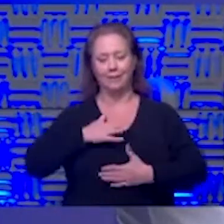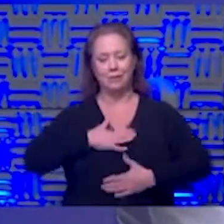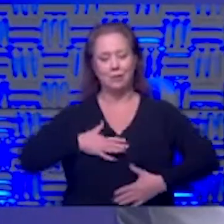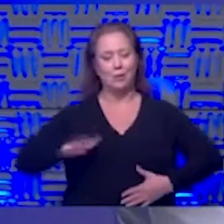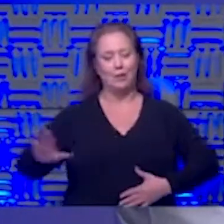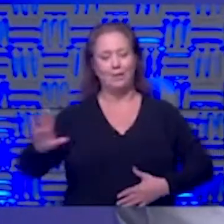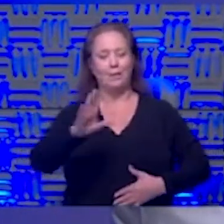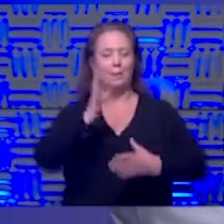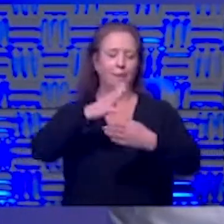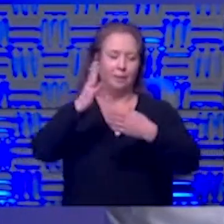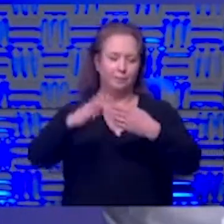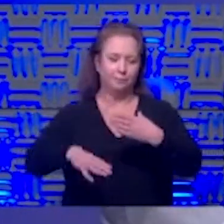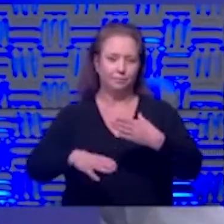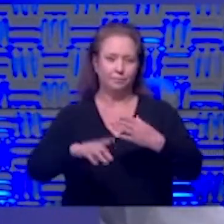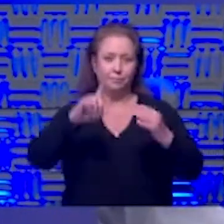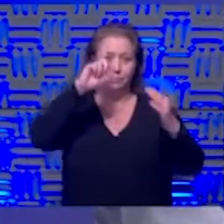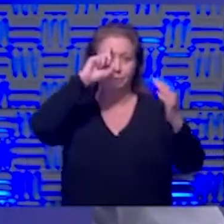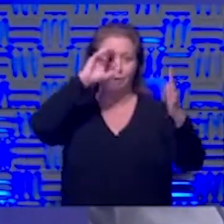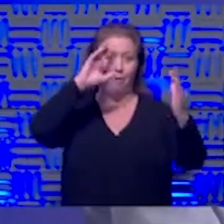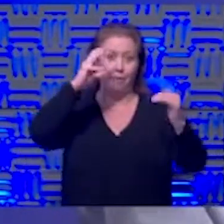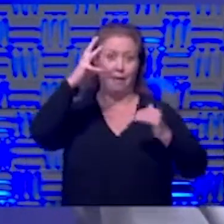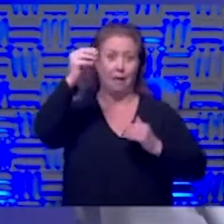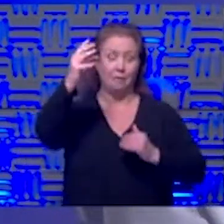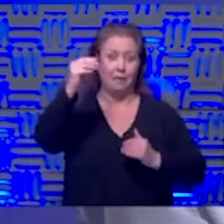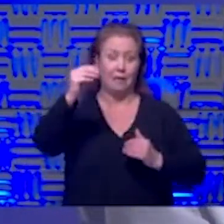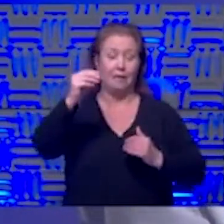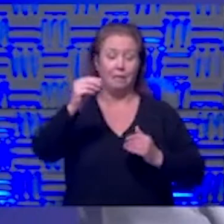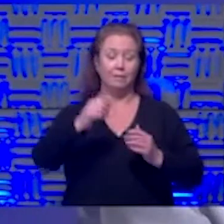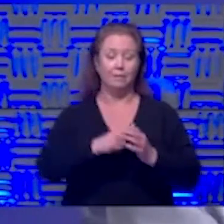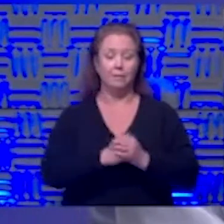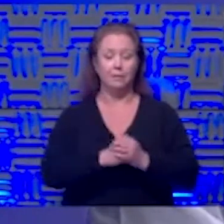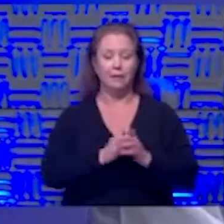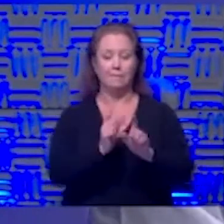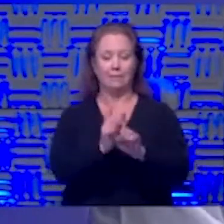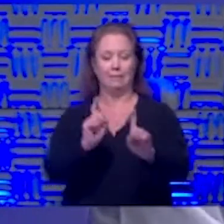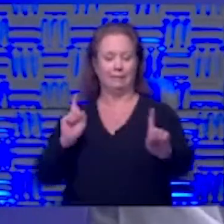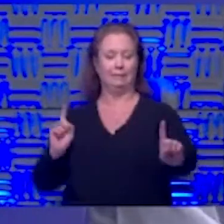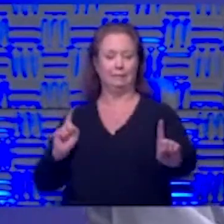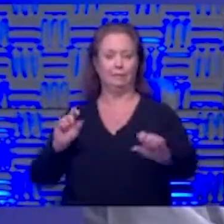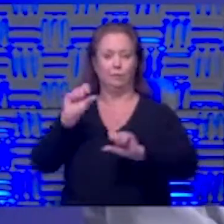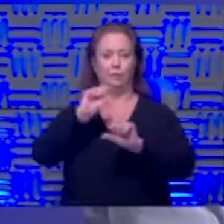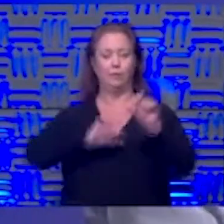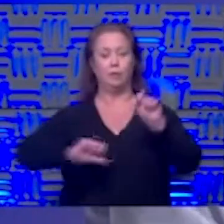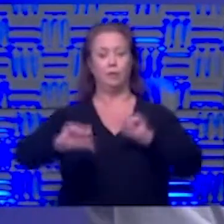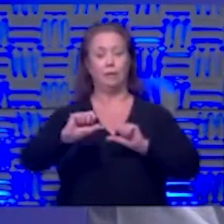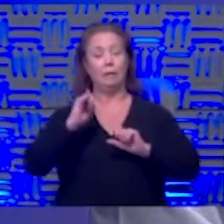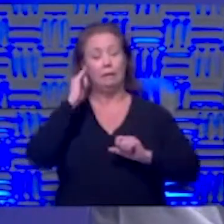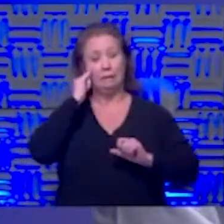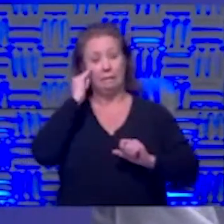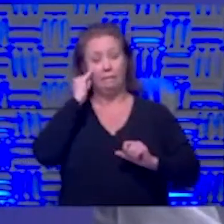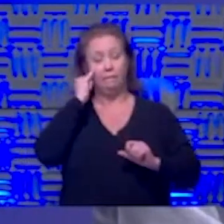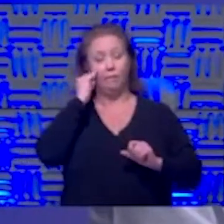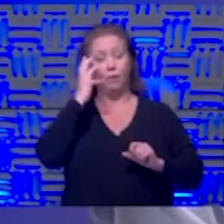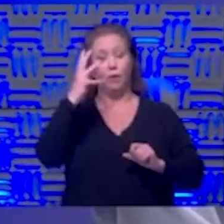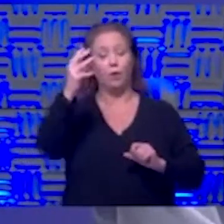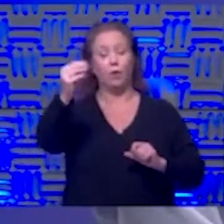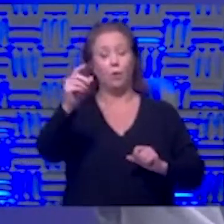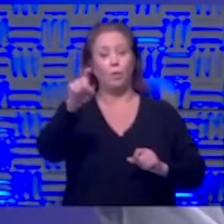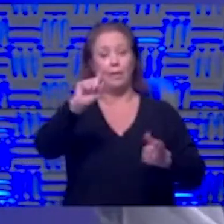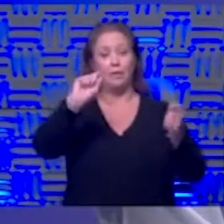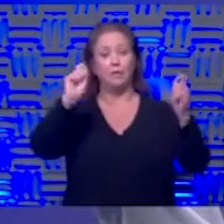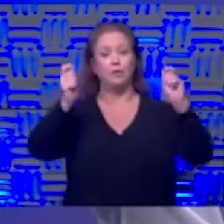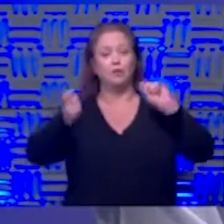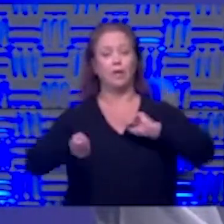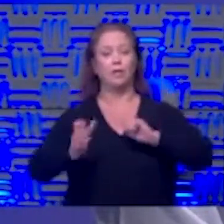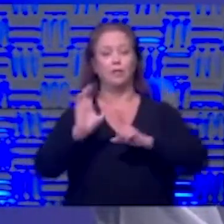hopefully it will be done outside and physically distance you know if you are going we really need to change